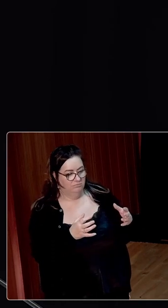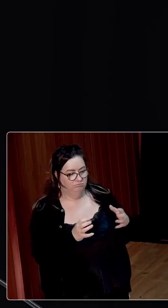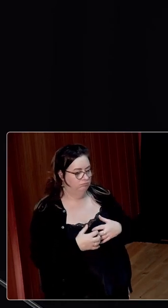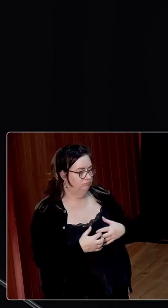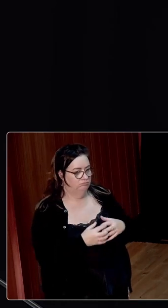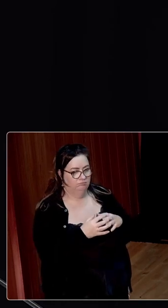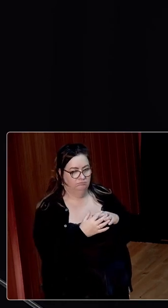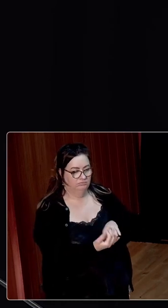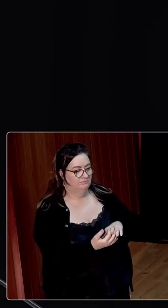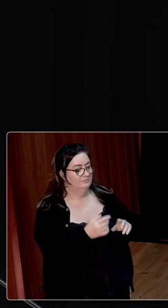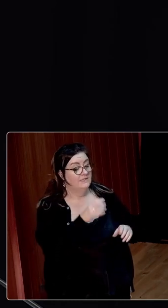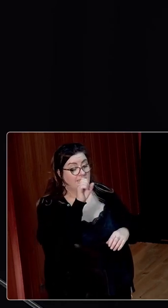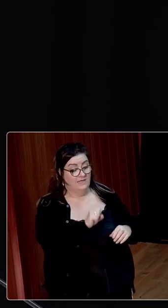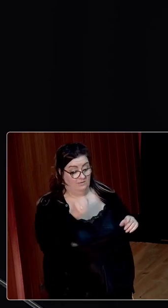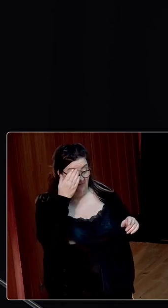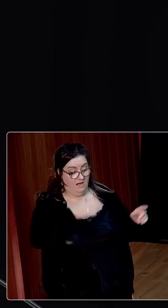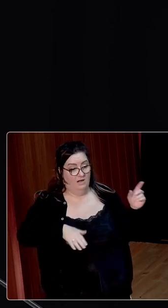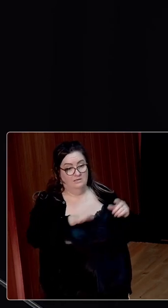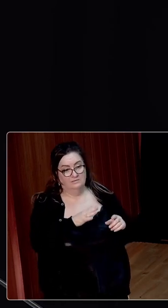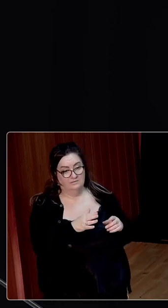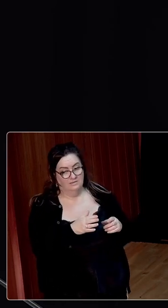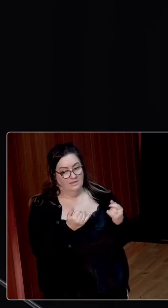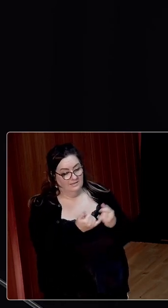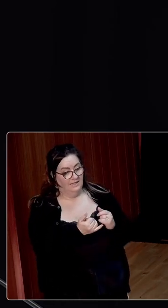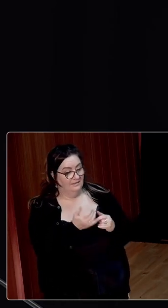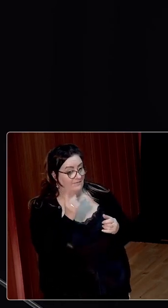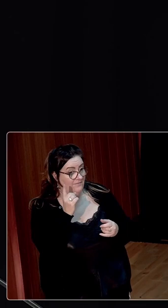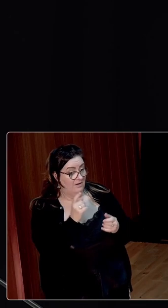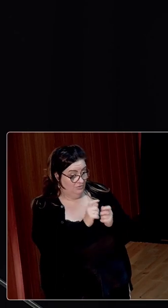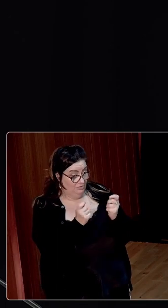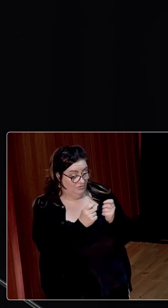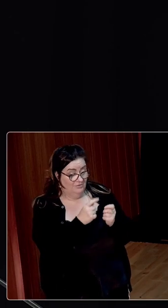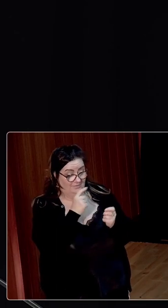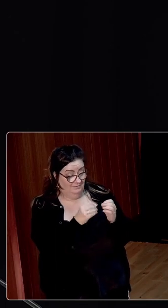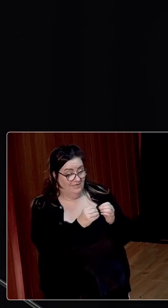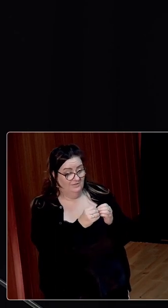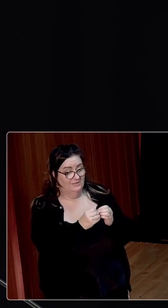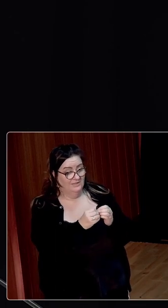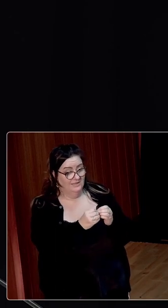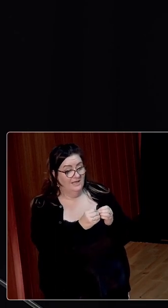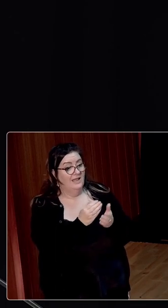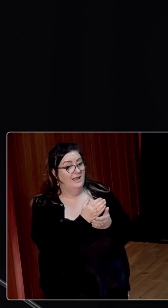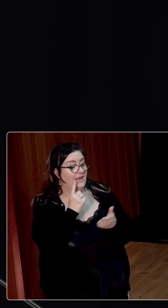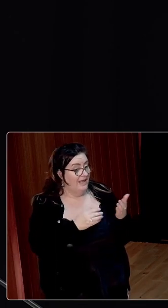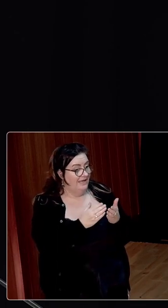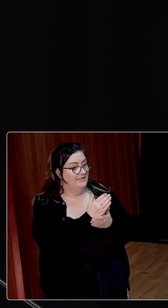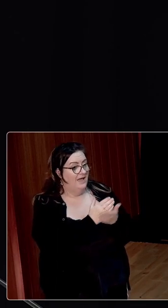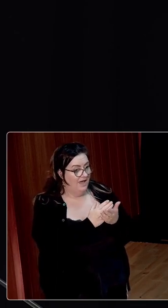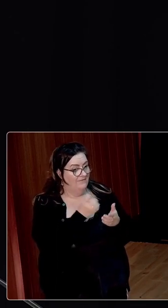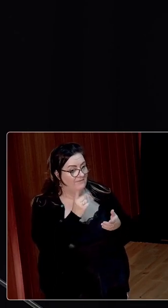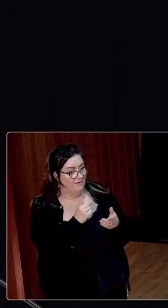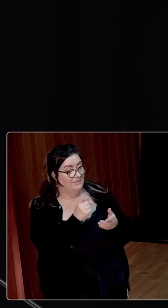shattered. The South of Ireland was, as the Farmers Journal had reported, a land half farmed, a people